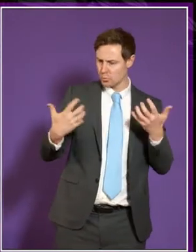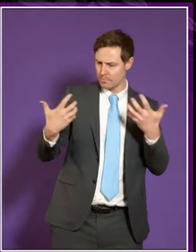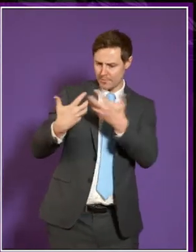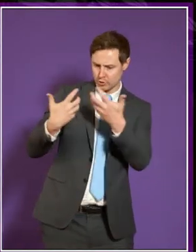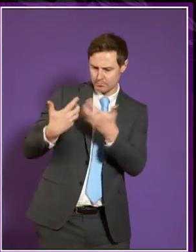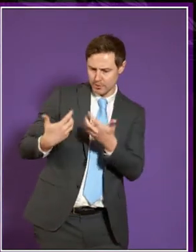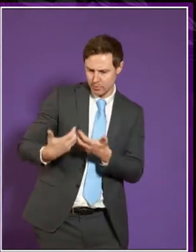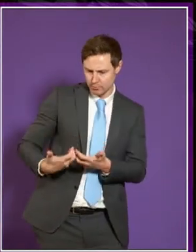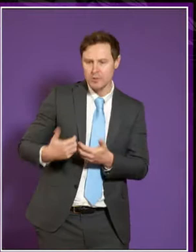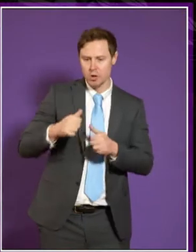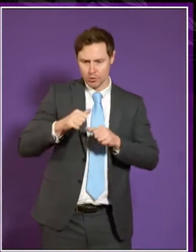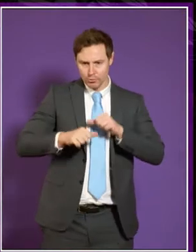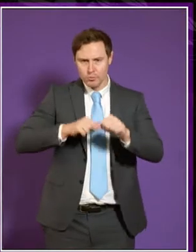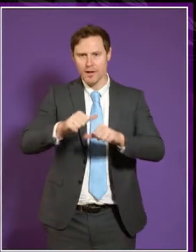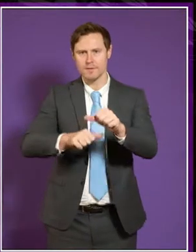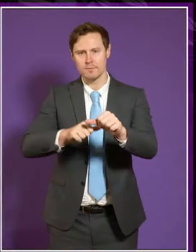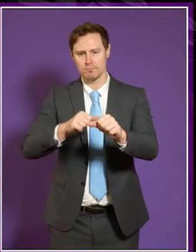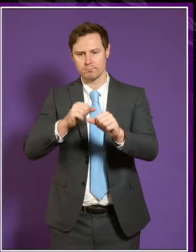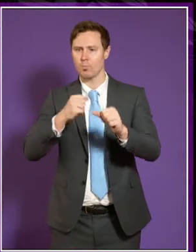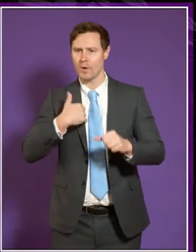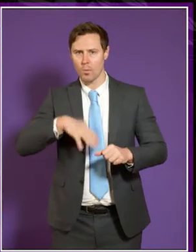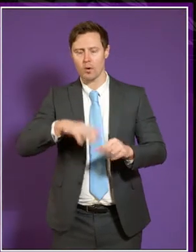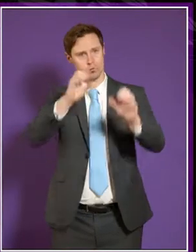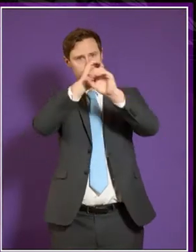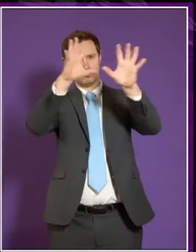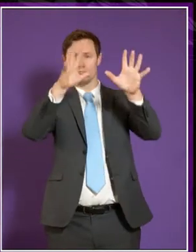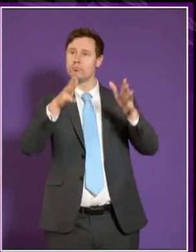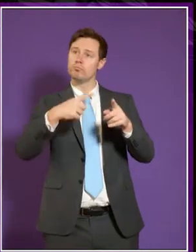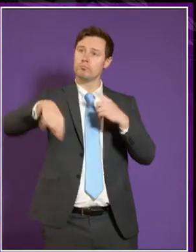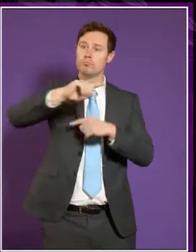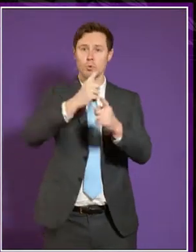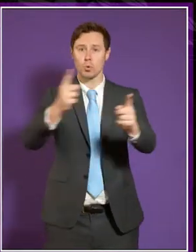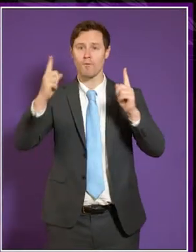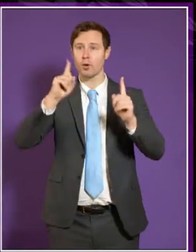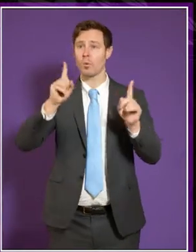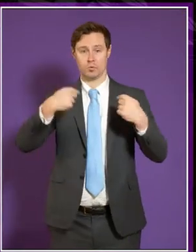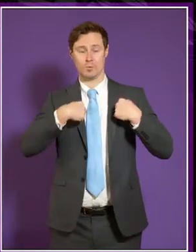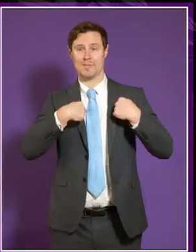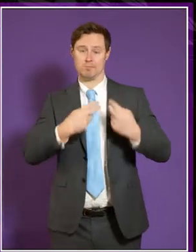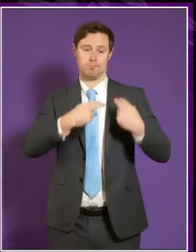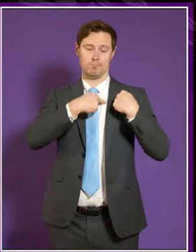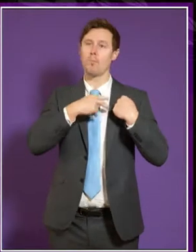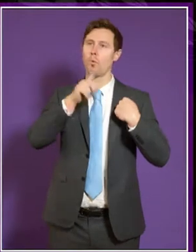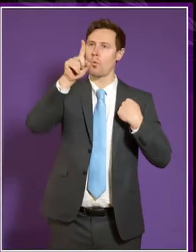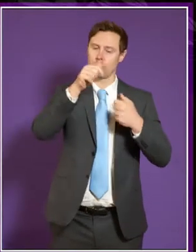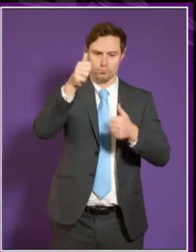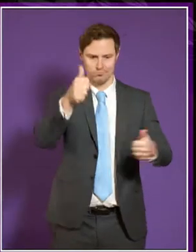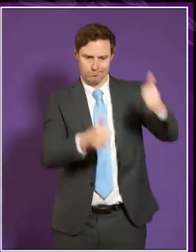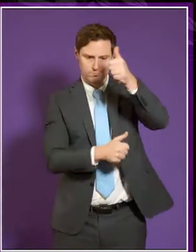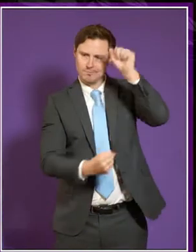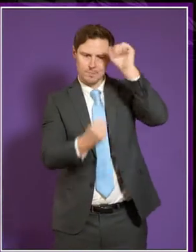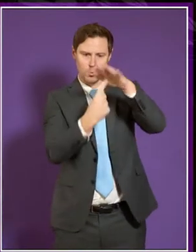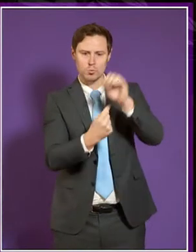so that we're being very clear with universities about what it is that we all see as important they deliver.